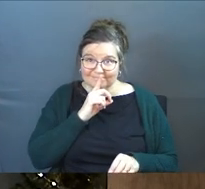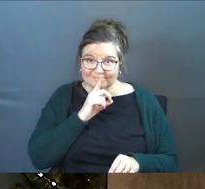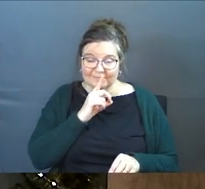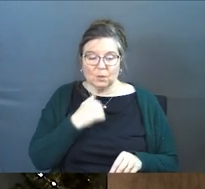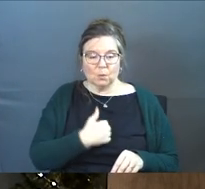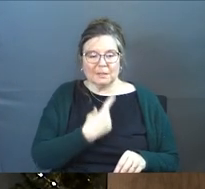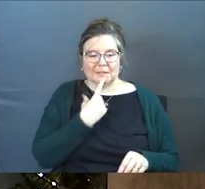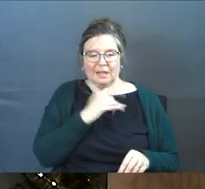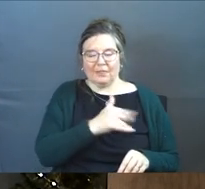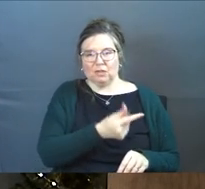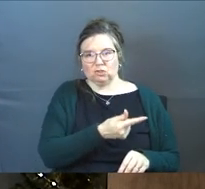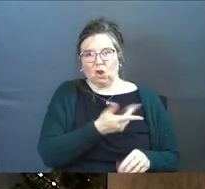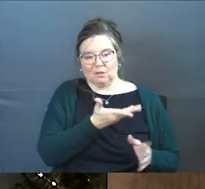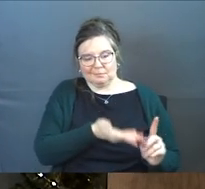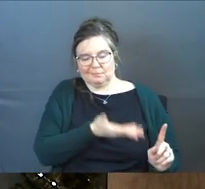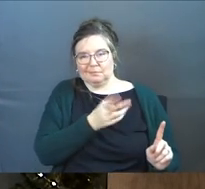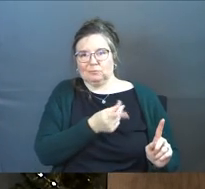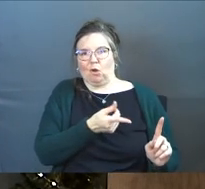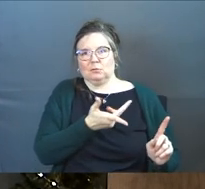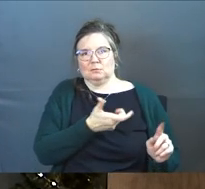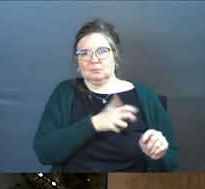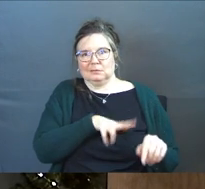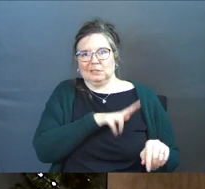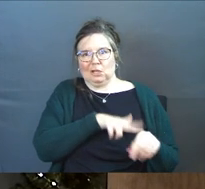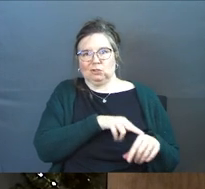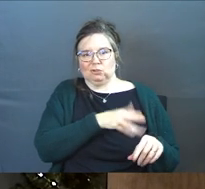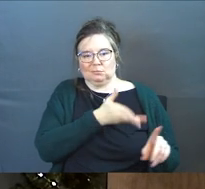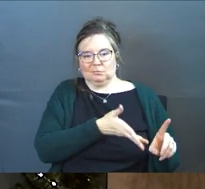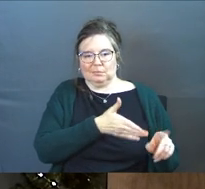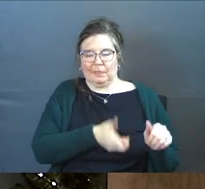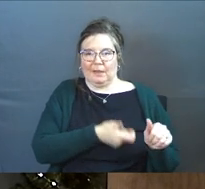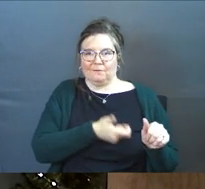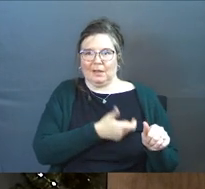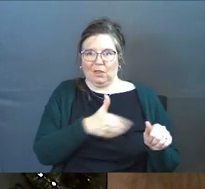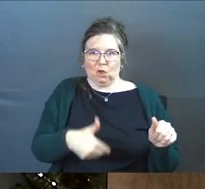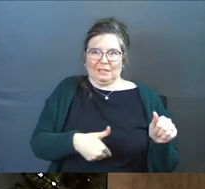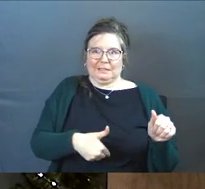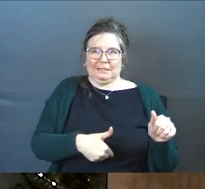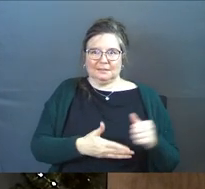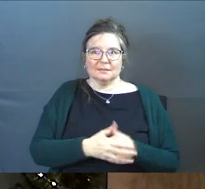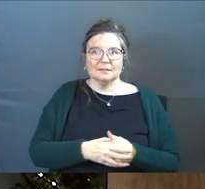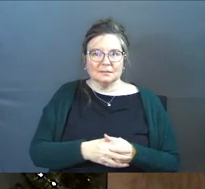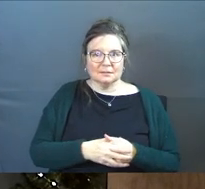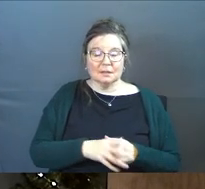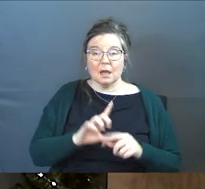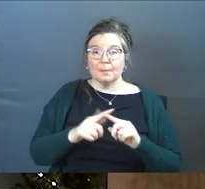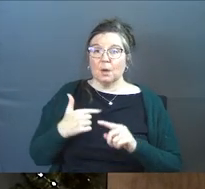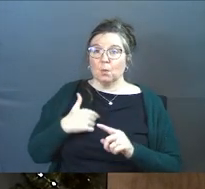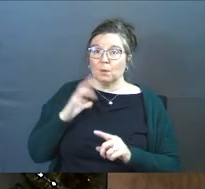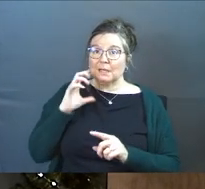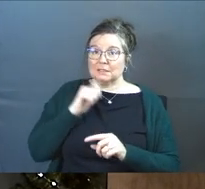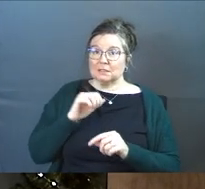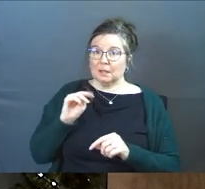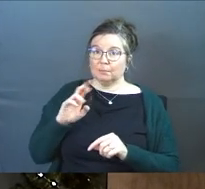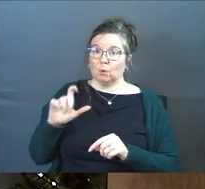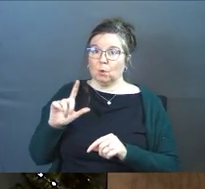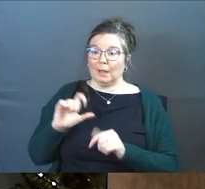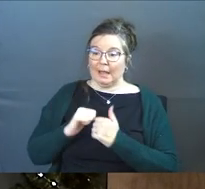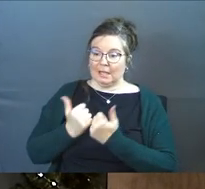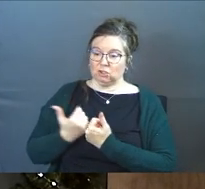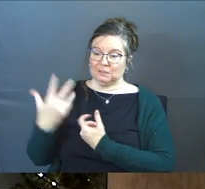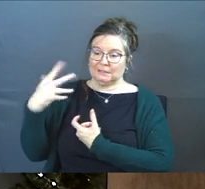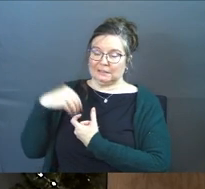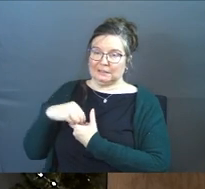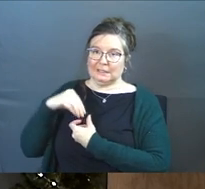We say that's dogs being dogs. They're following their instincts. But we assume moral agency